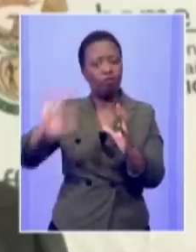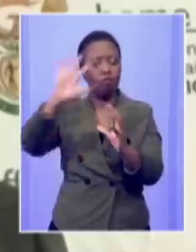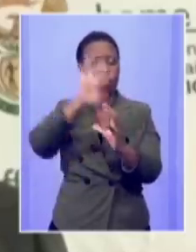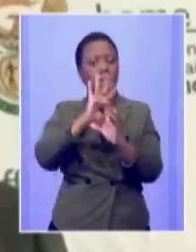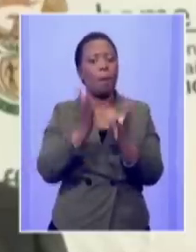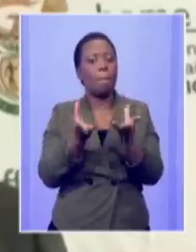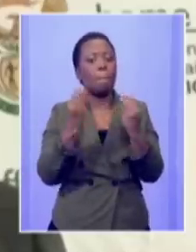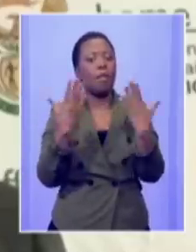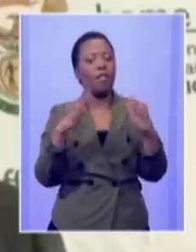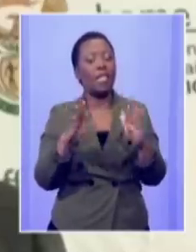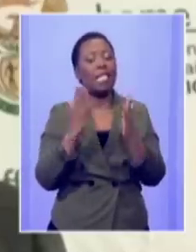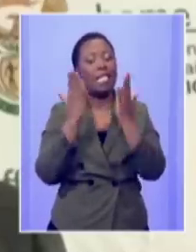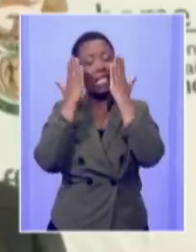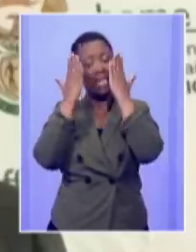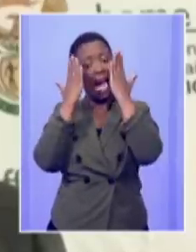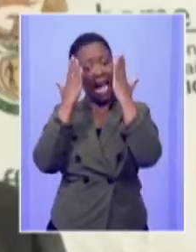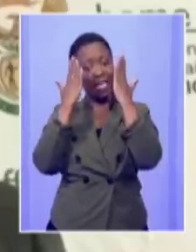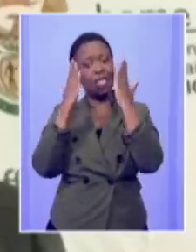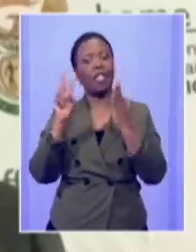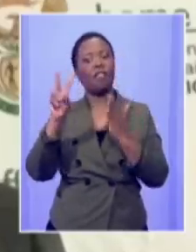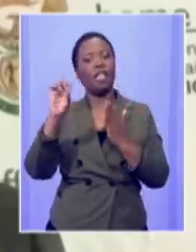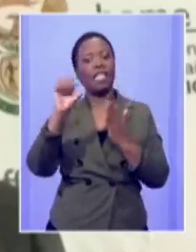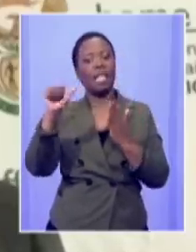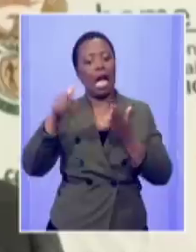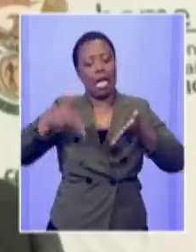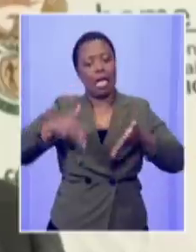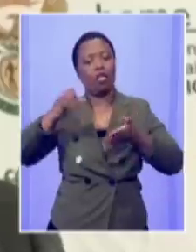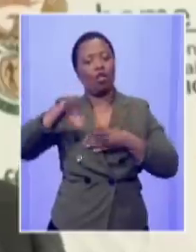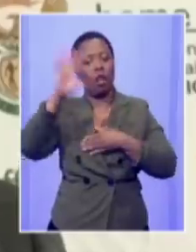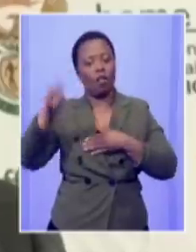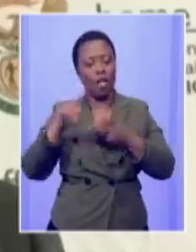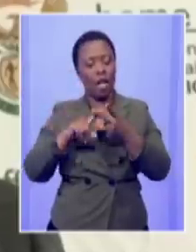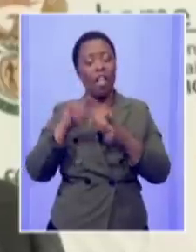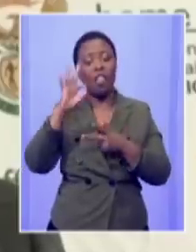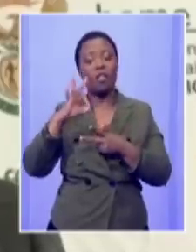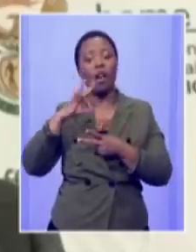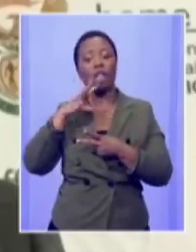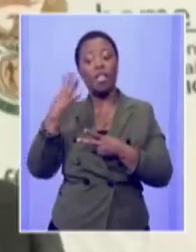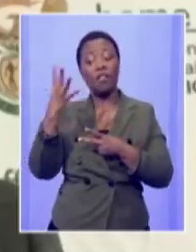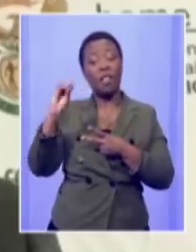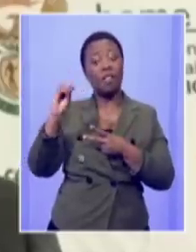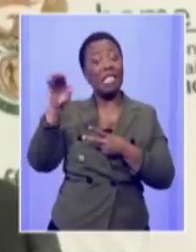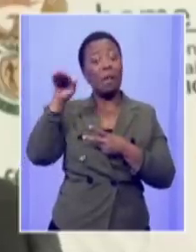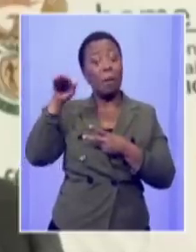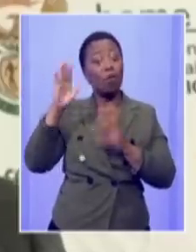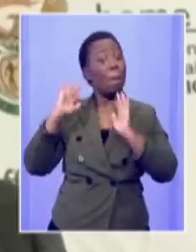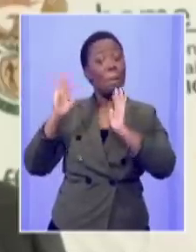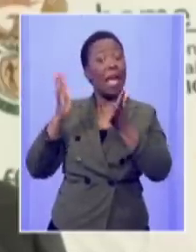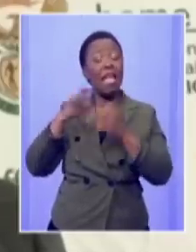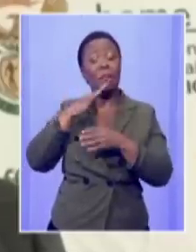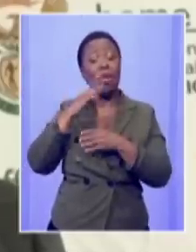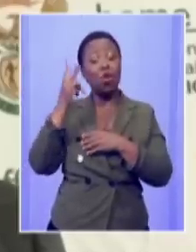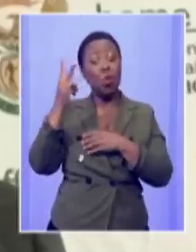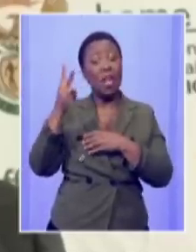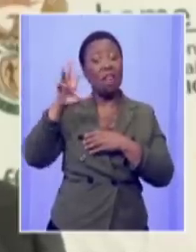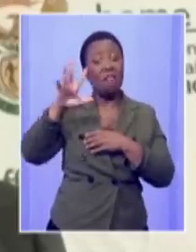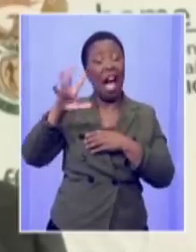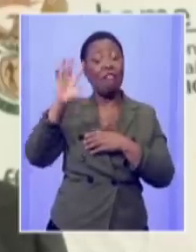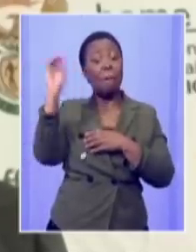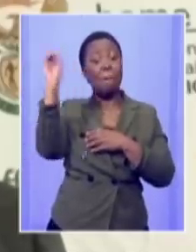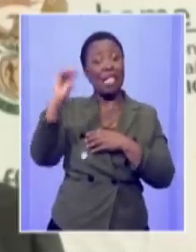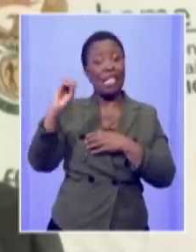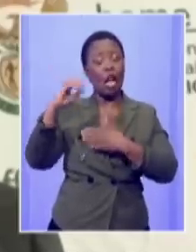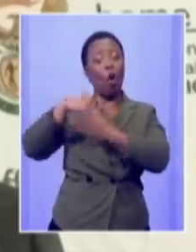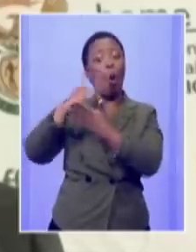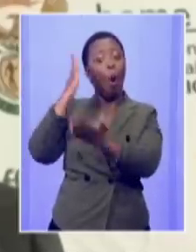study visas in south africa and 3650 where zimbabweans only meaning 25 percent a quarter of the whole world